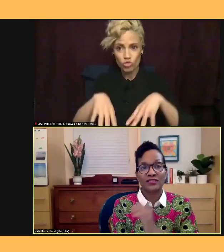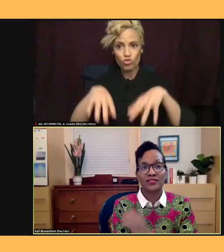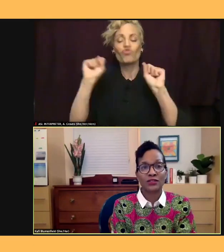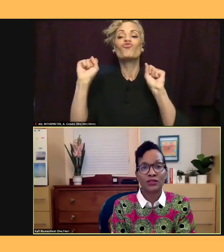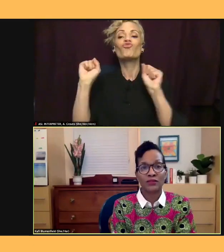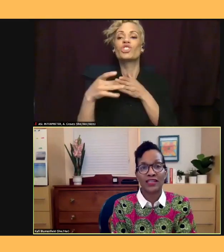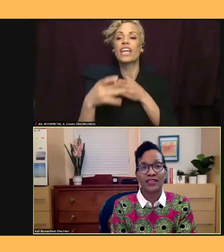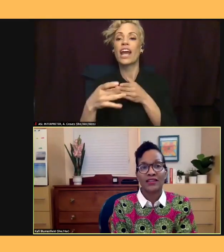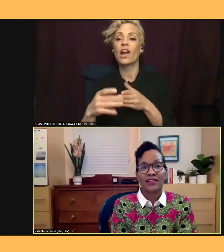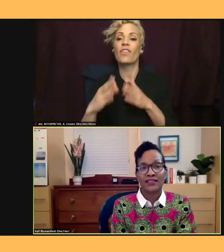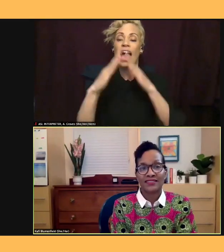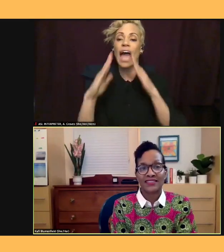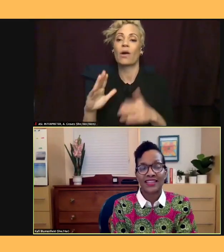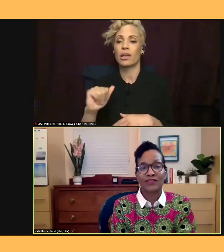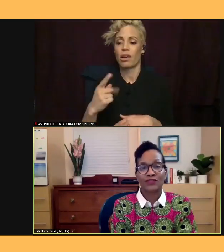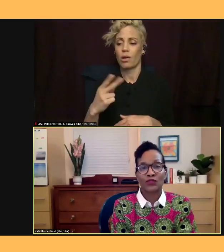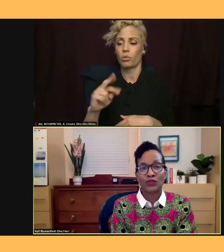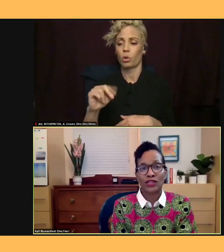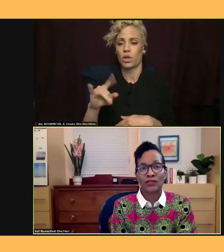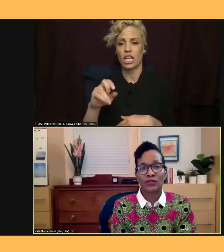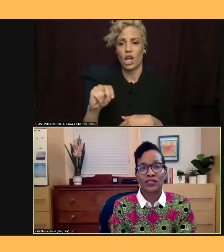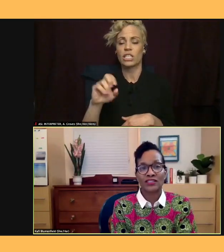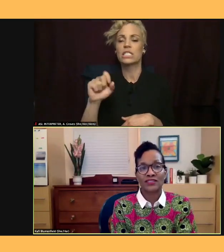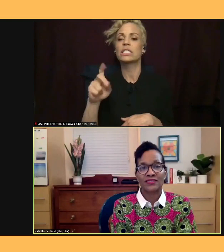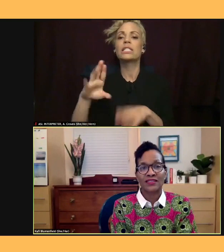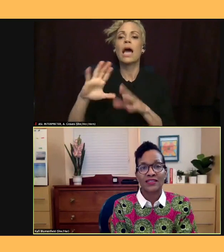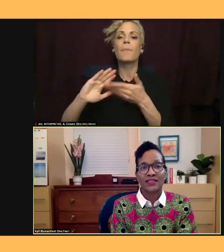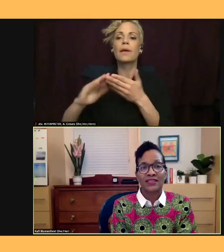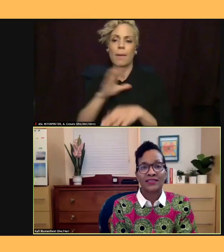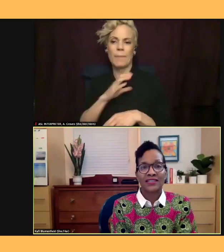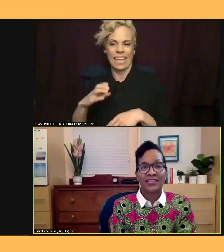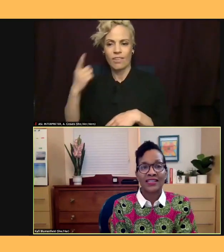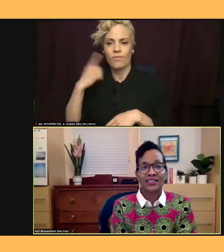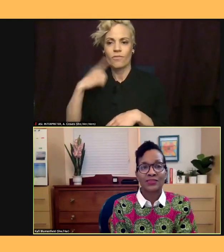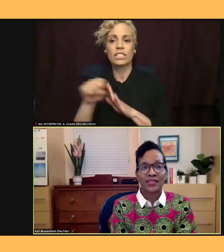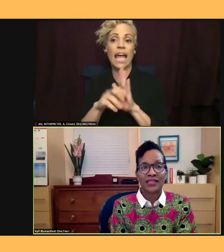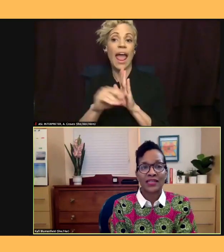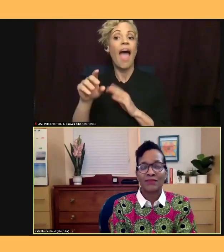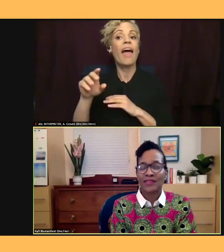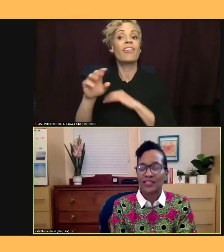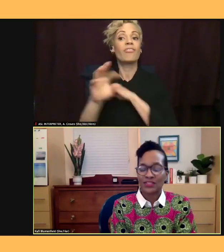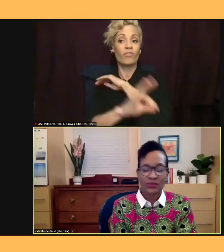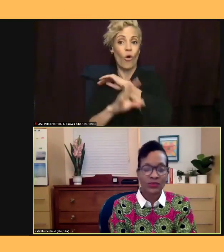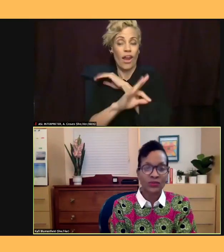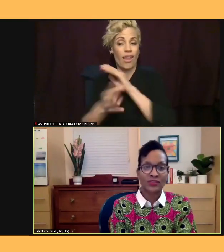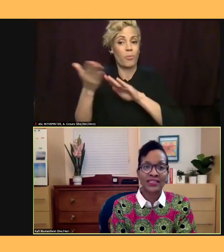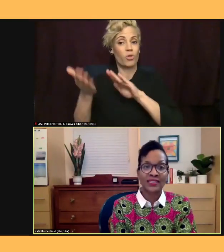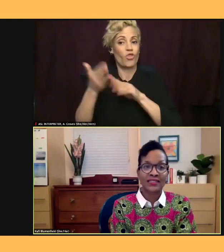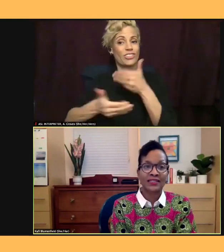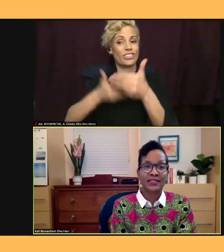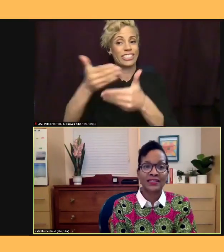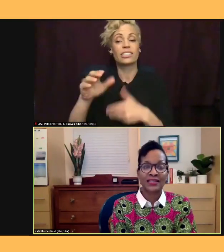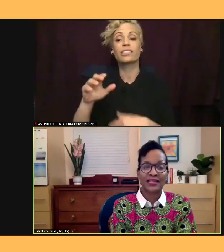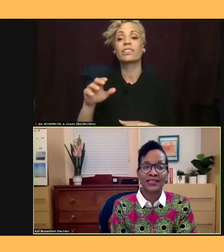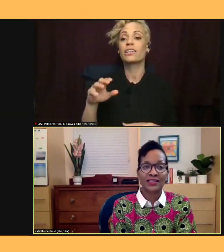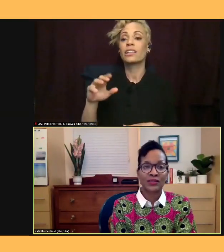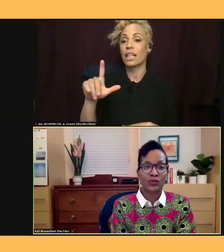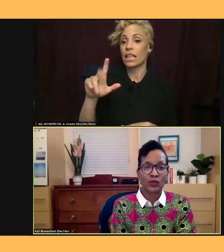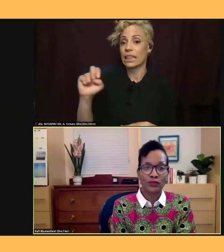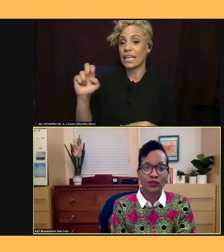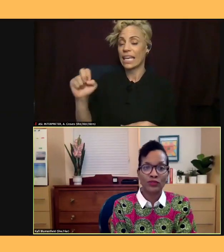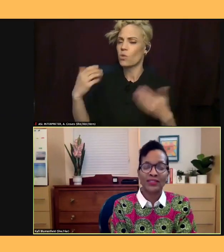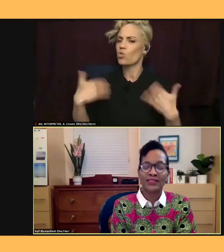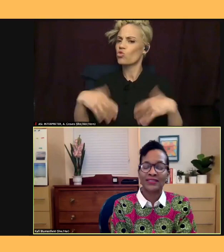on State and Foreign Operations. Lee has played a major role in the anti-war movement,